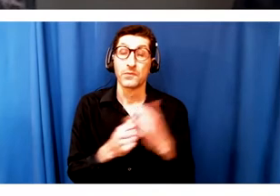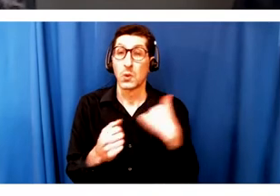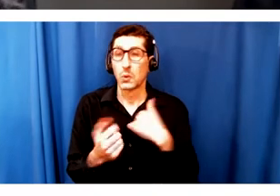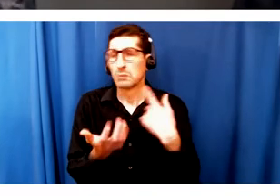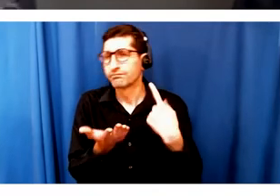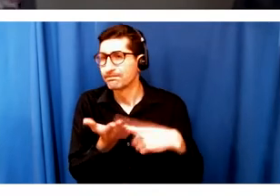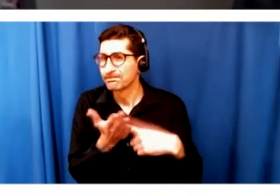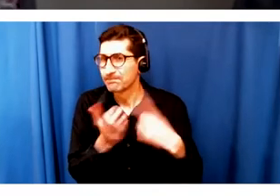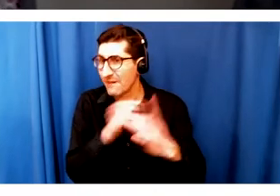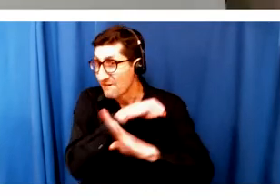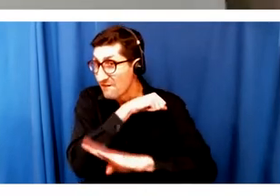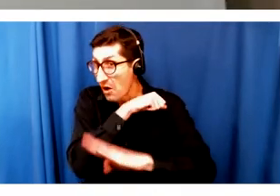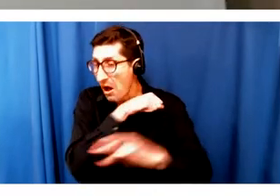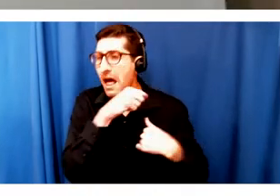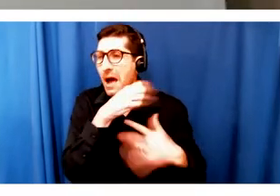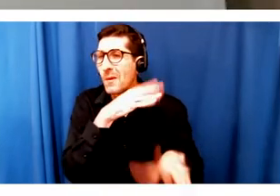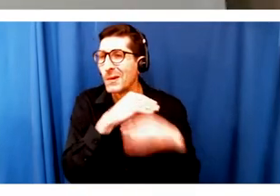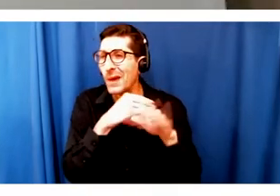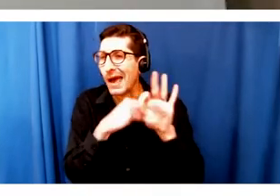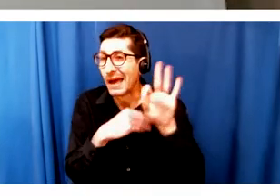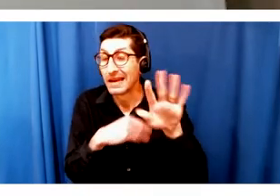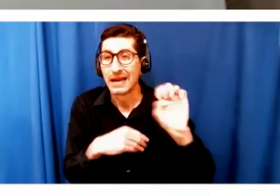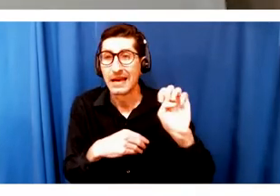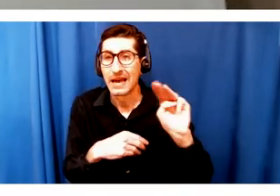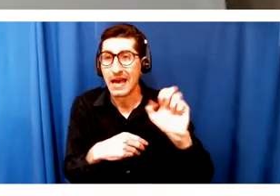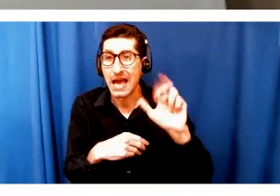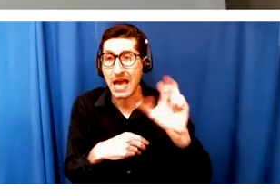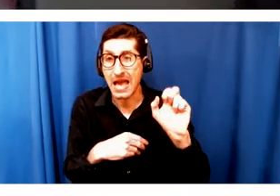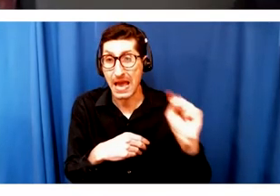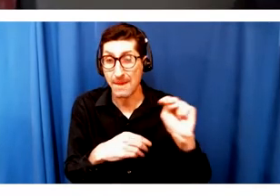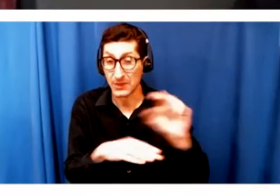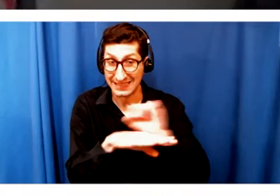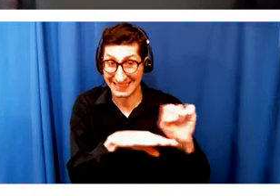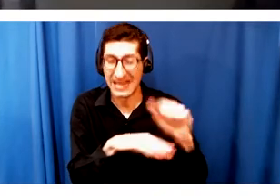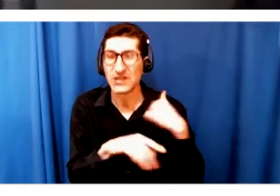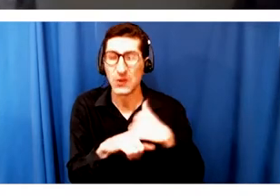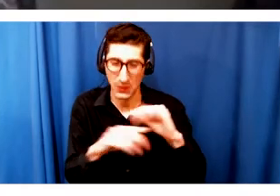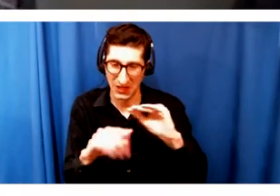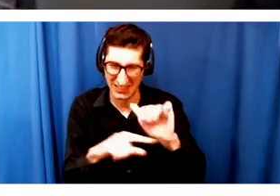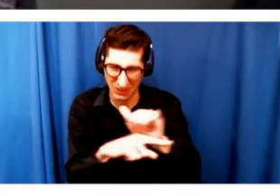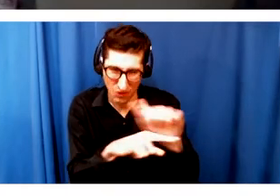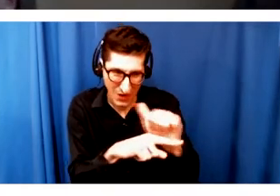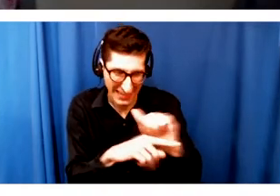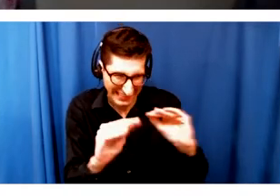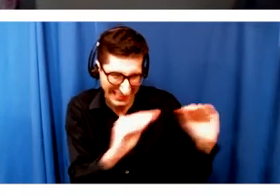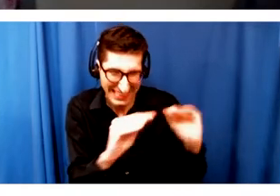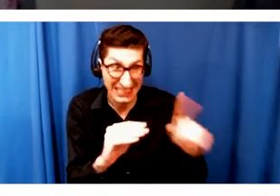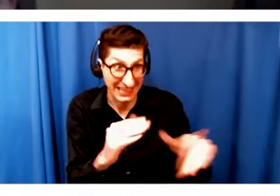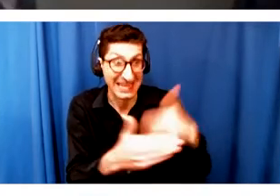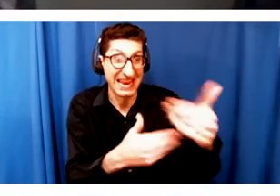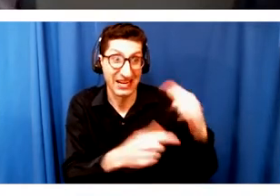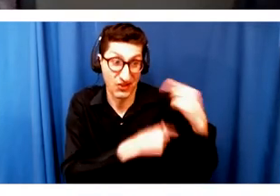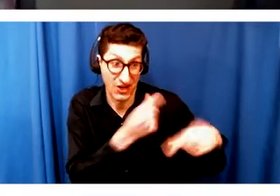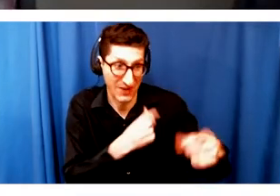over at Emerson Stage, where we are training for the next generation of theater makers. We have also fully